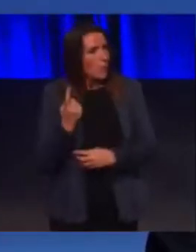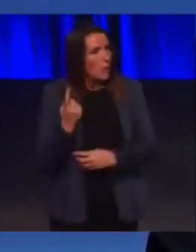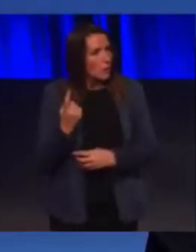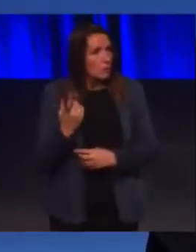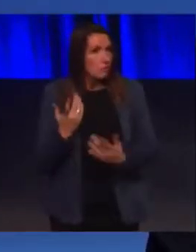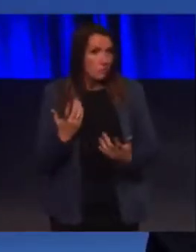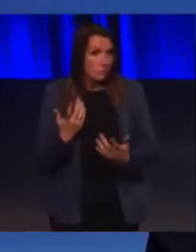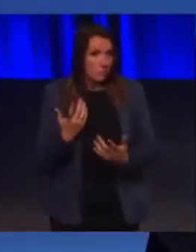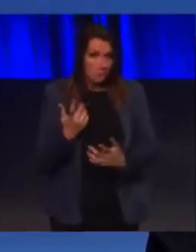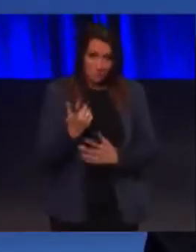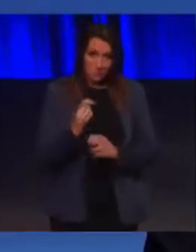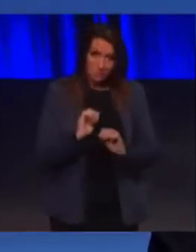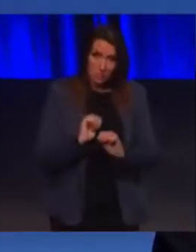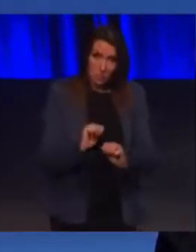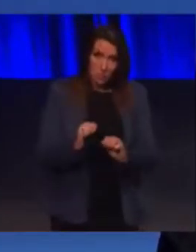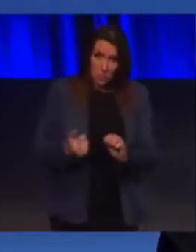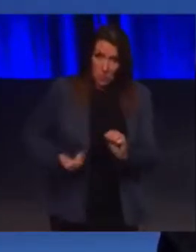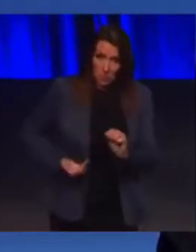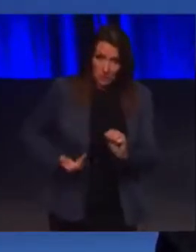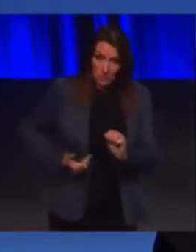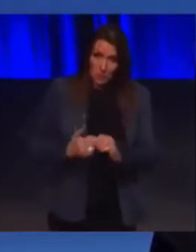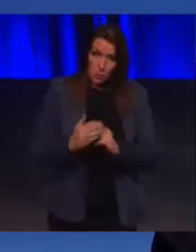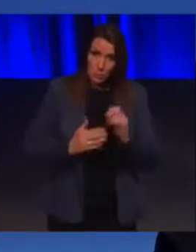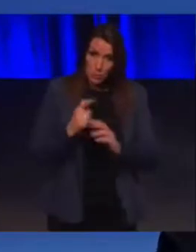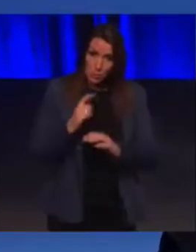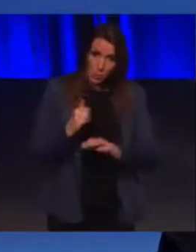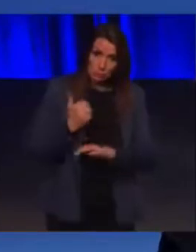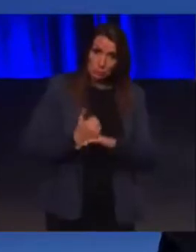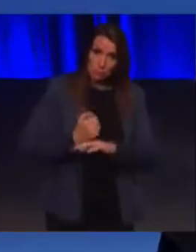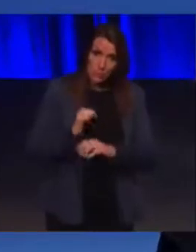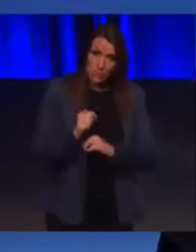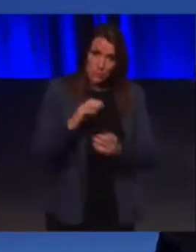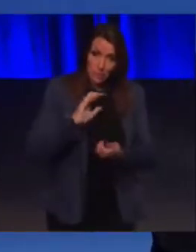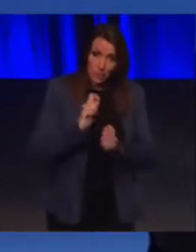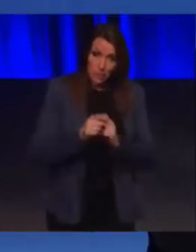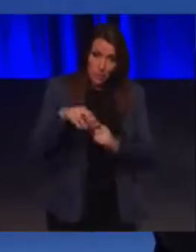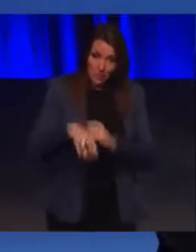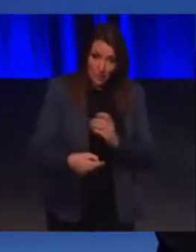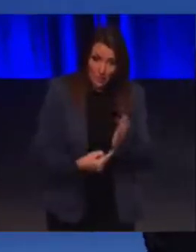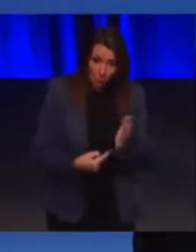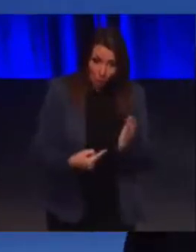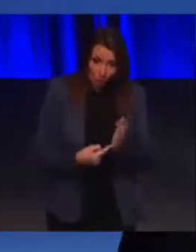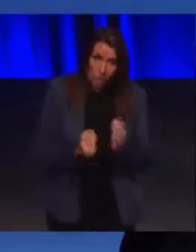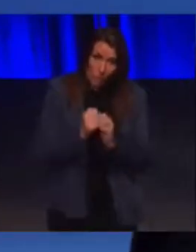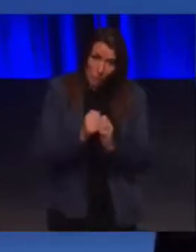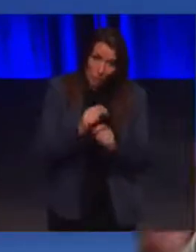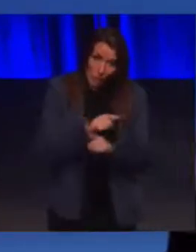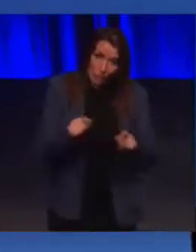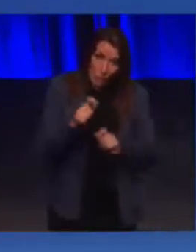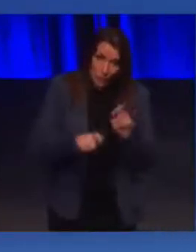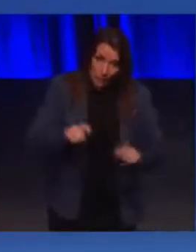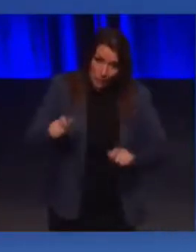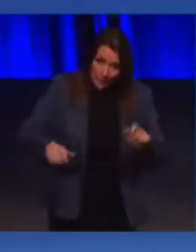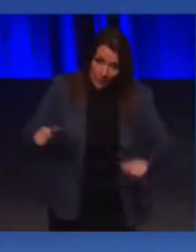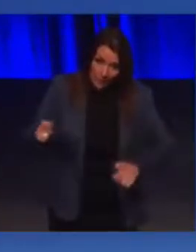changing places toilet in your building. That will be to your benefit and to the benefit of your customers.